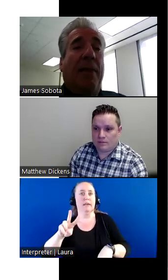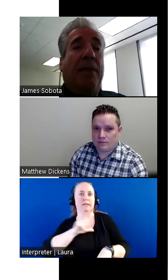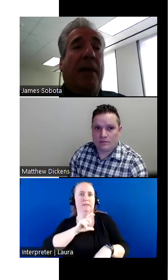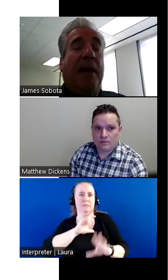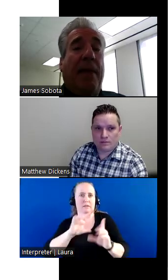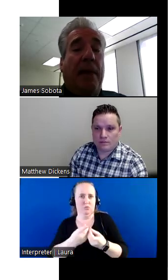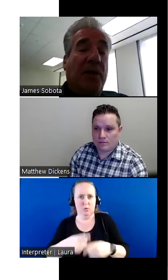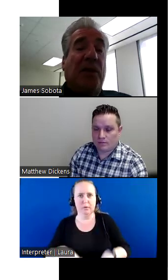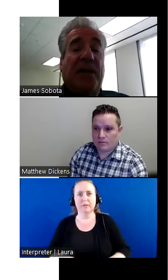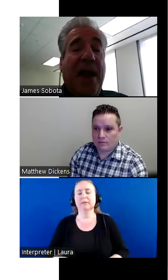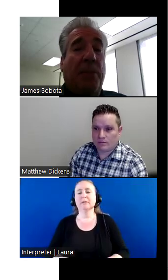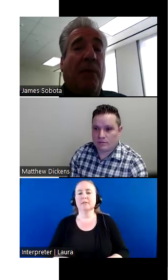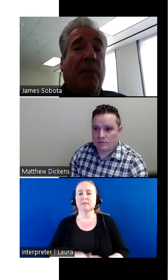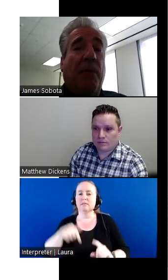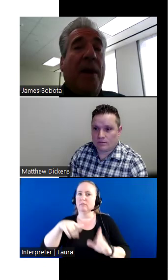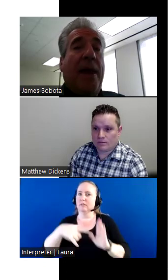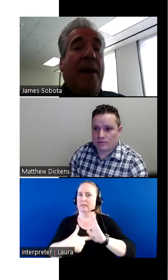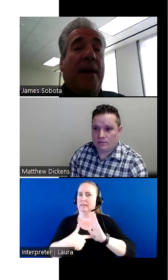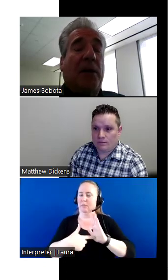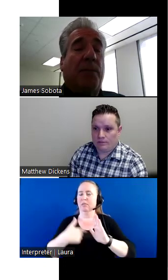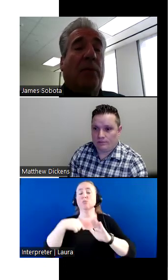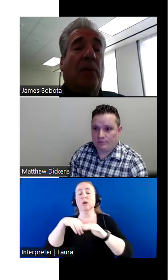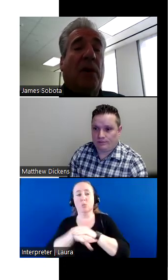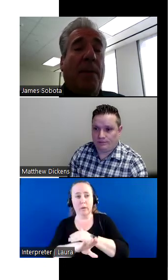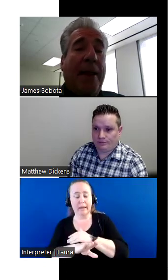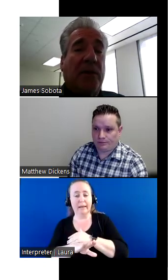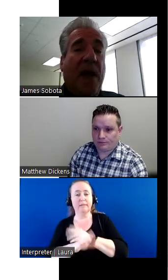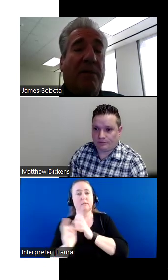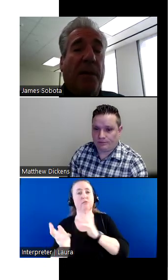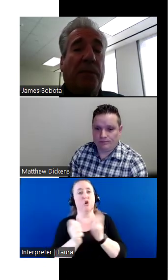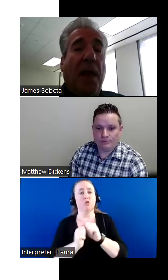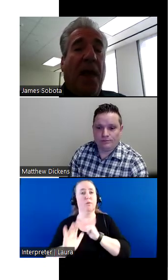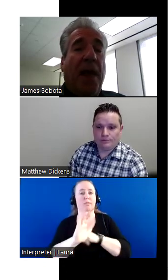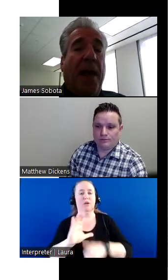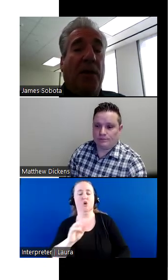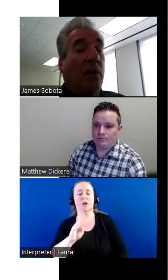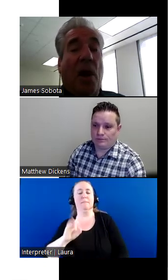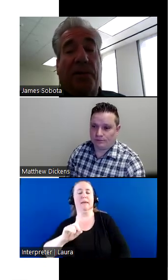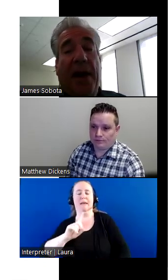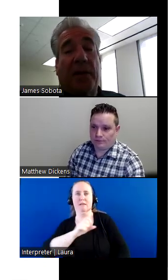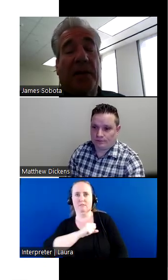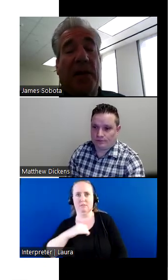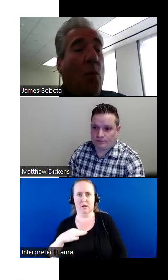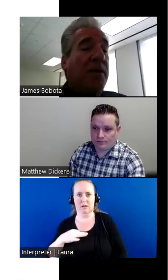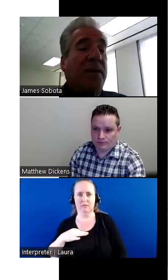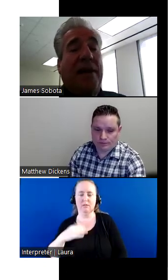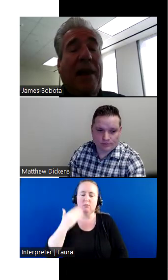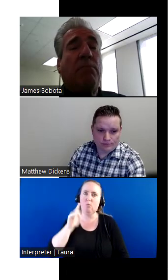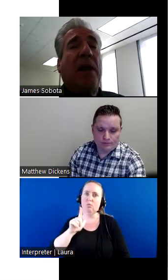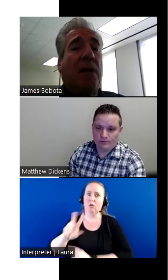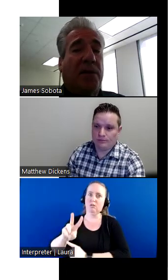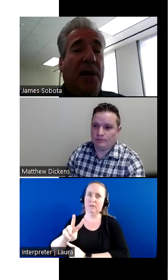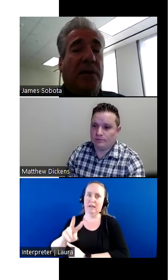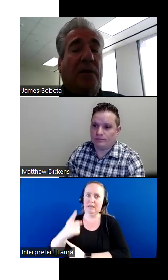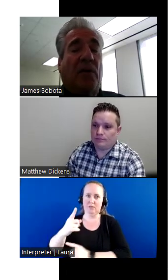and, and this is an example. I went in and I spoke to their command staff and, you know, Las Vegas is one city